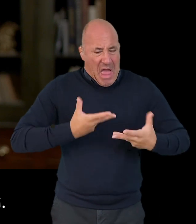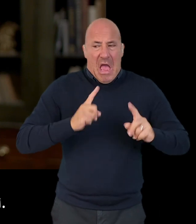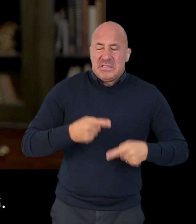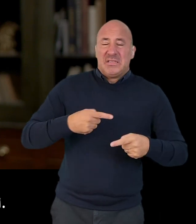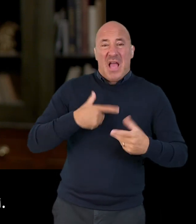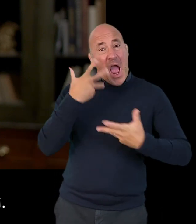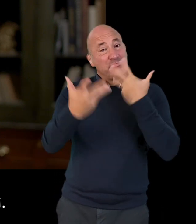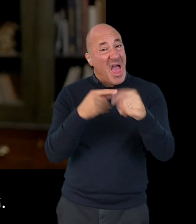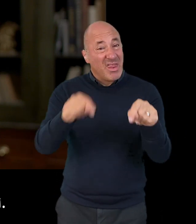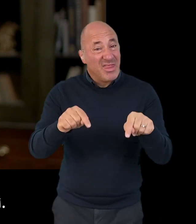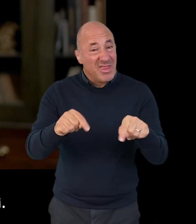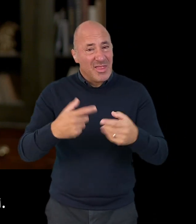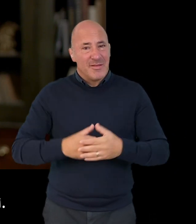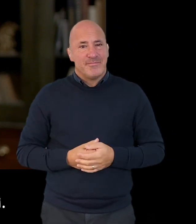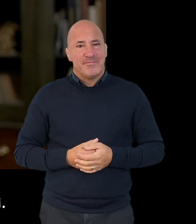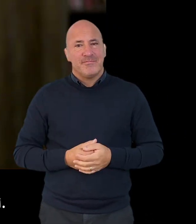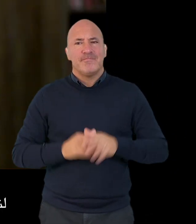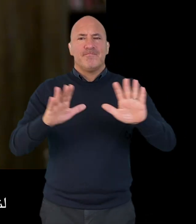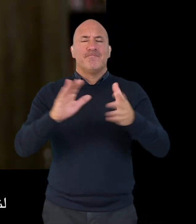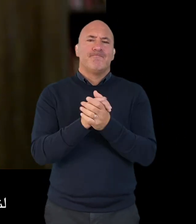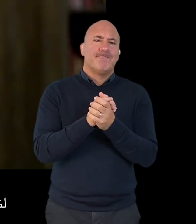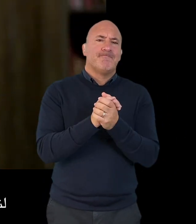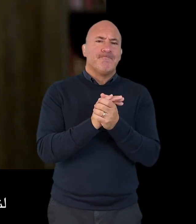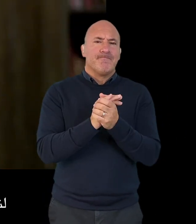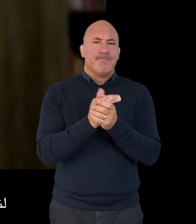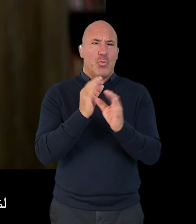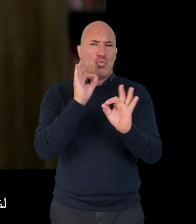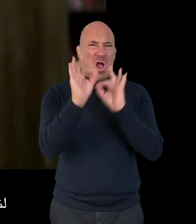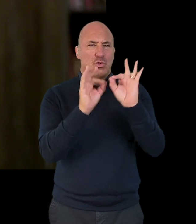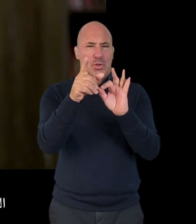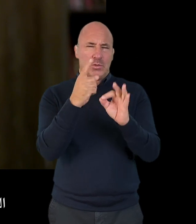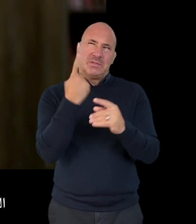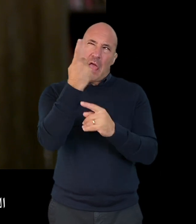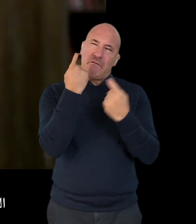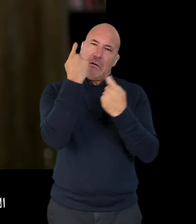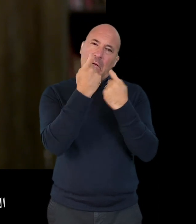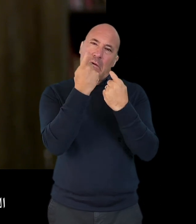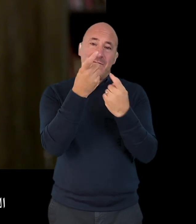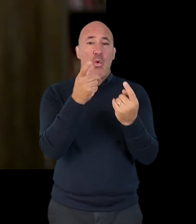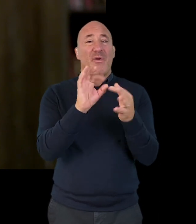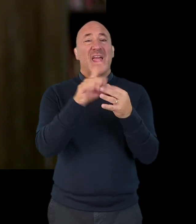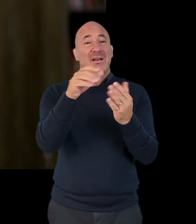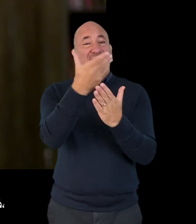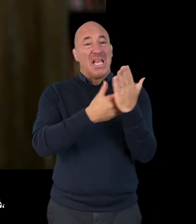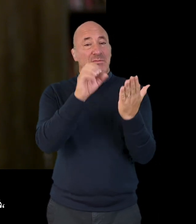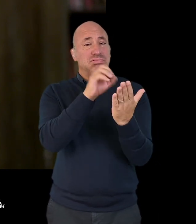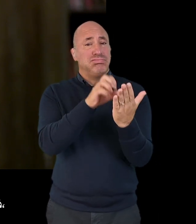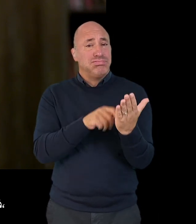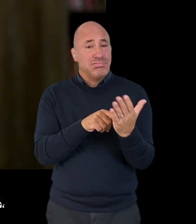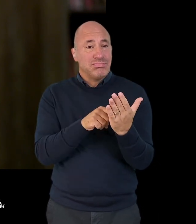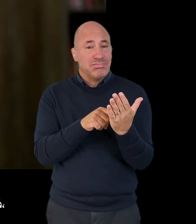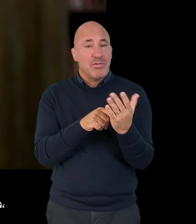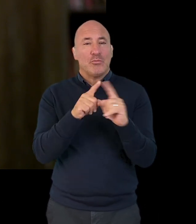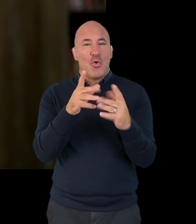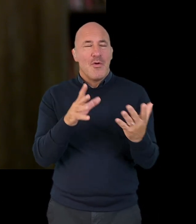identity as you perceive it. Let's have a think about some questions that might help you when you're writing your